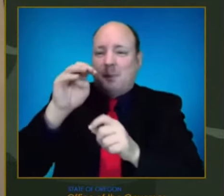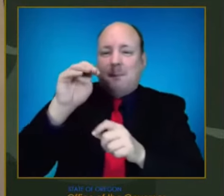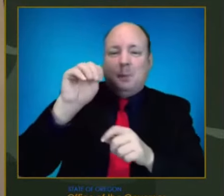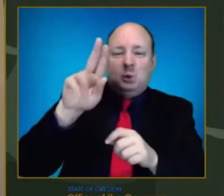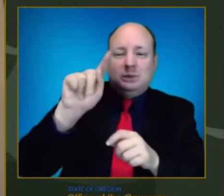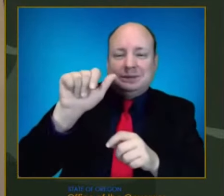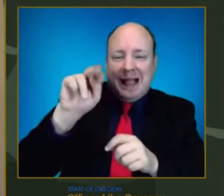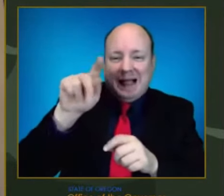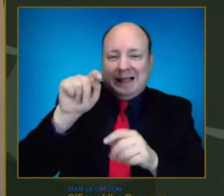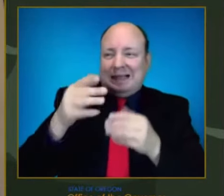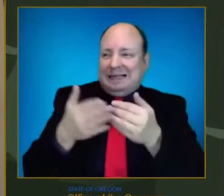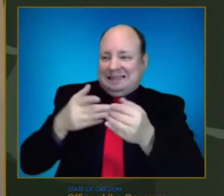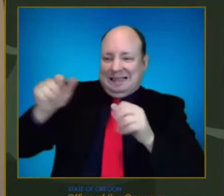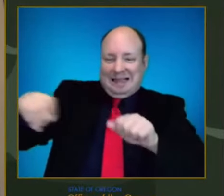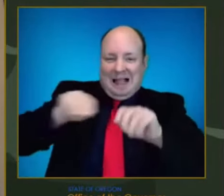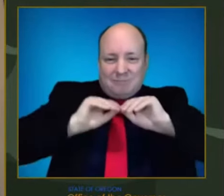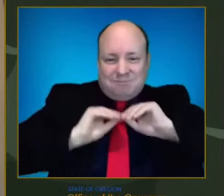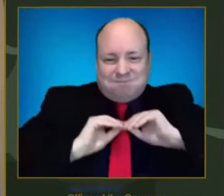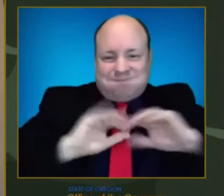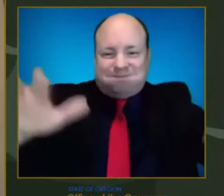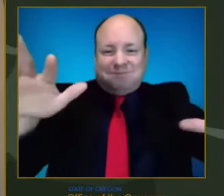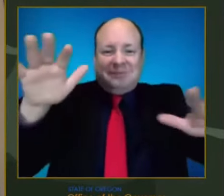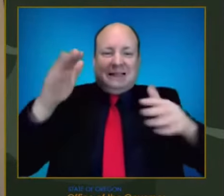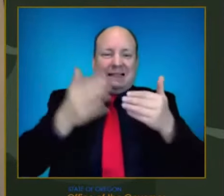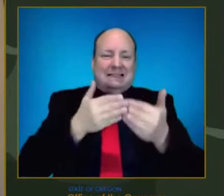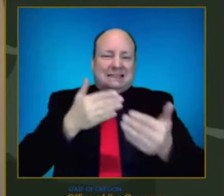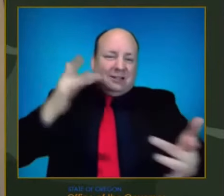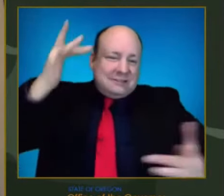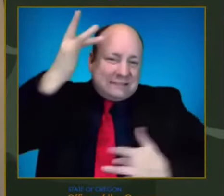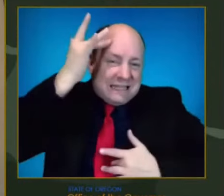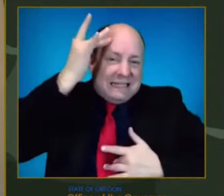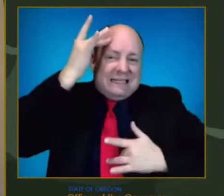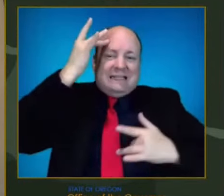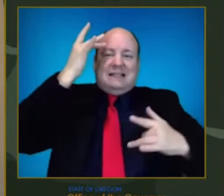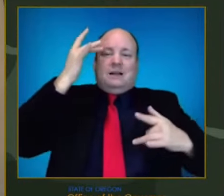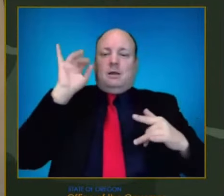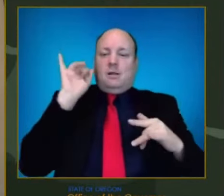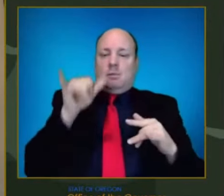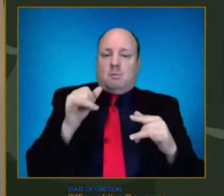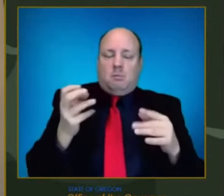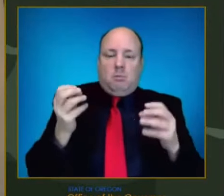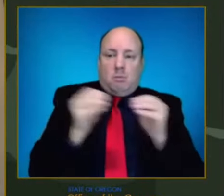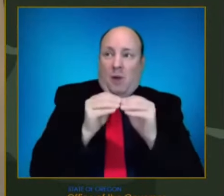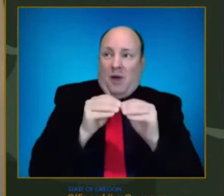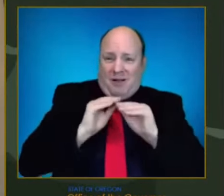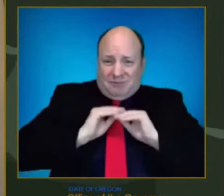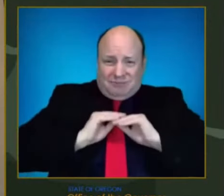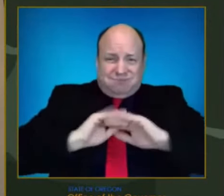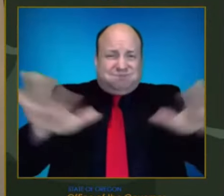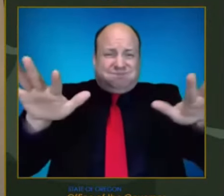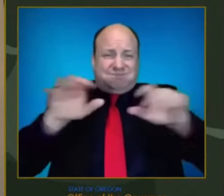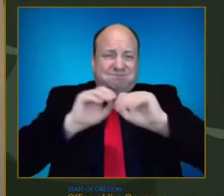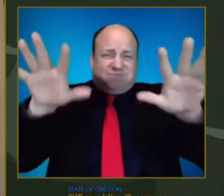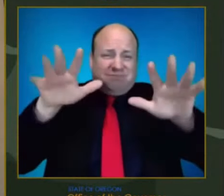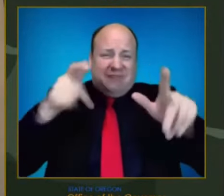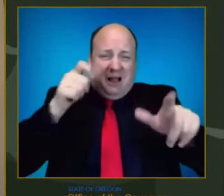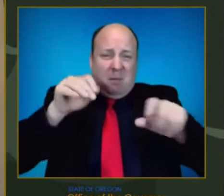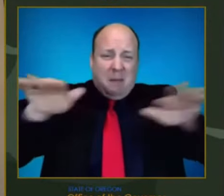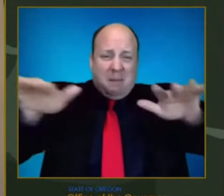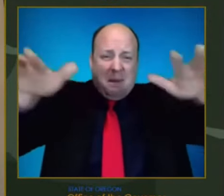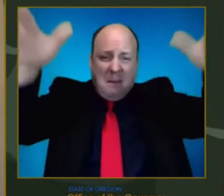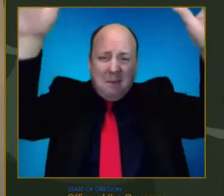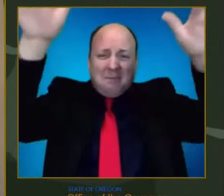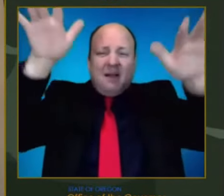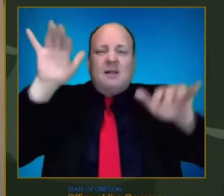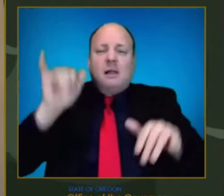elude vaccinations and treatment. So the more this virus transmits, whether that's here in Oregon, in other states across the United States,